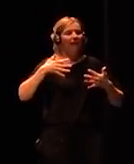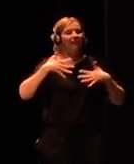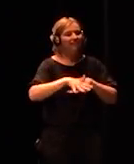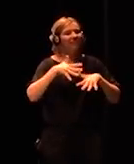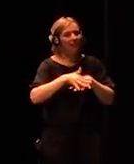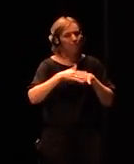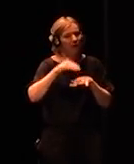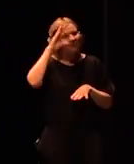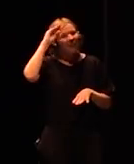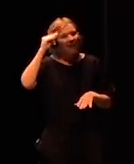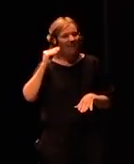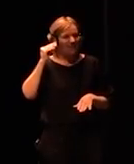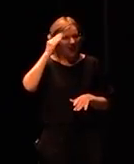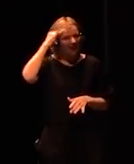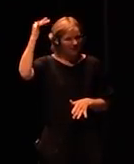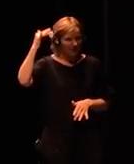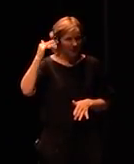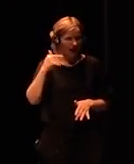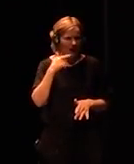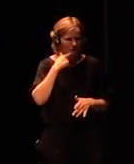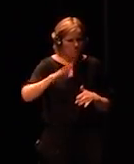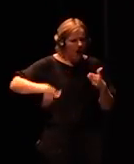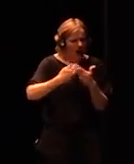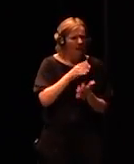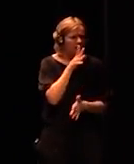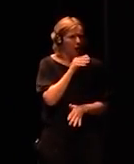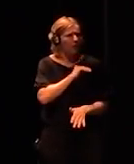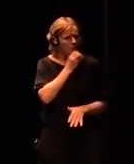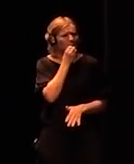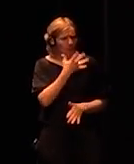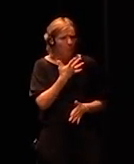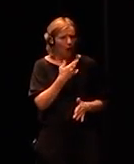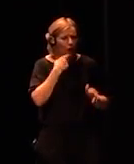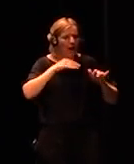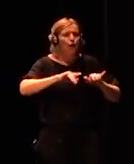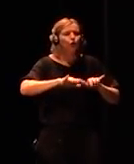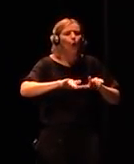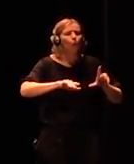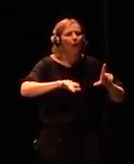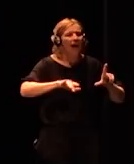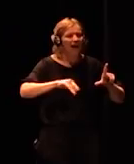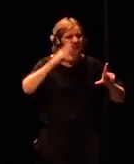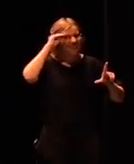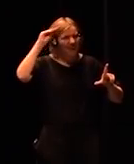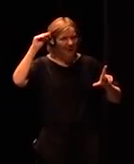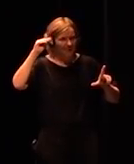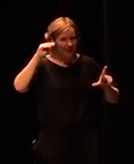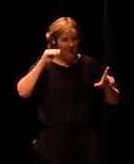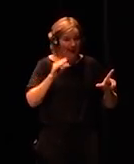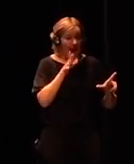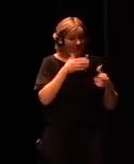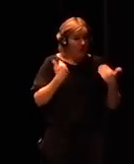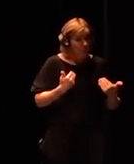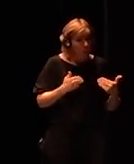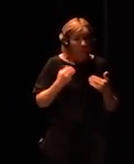that's pretty good stuff it's just smart software it's not at all like humans and that's what everybody